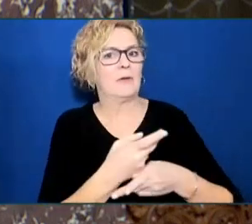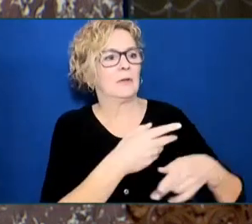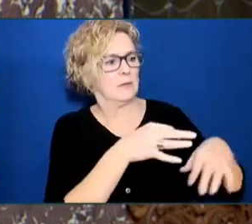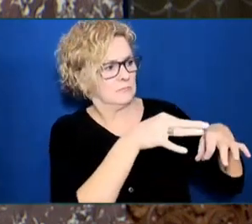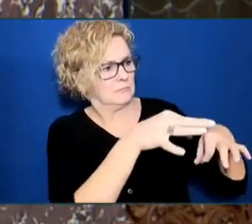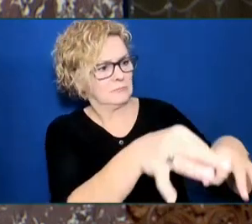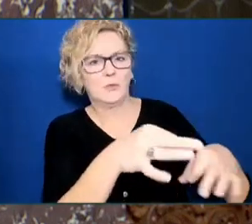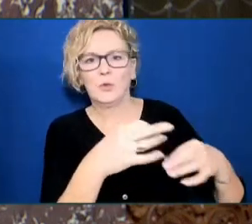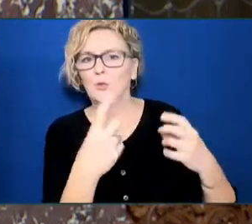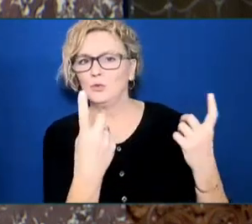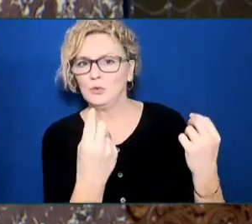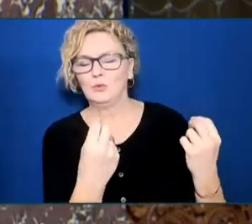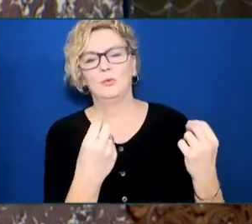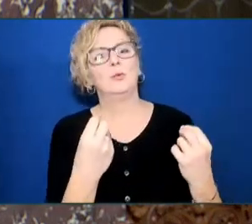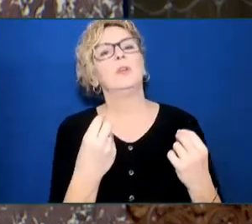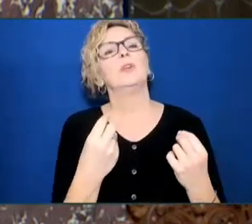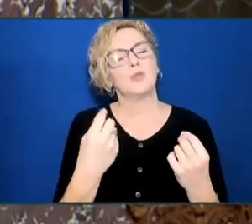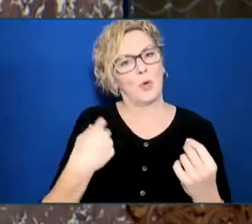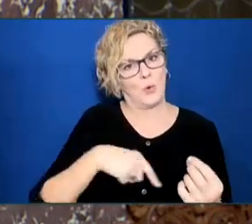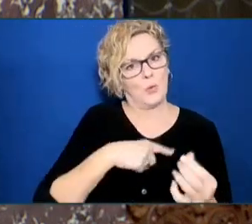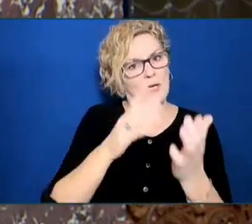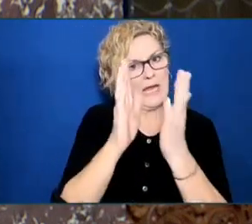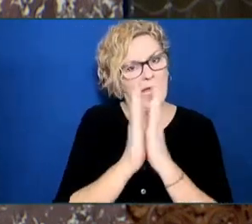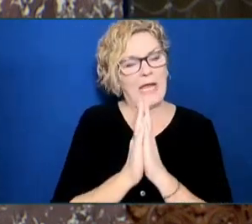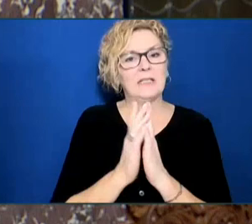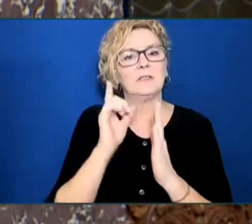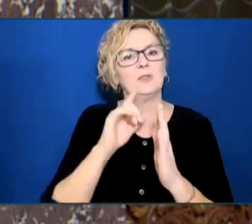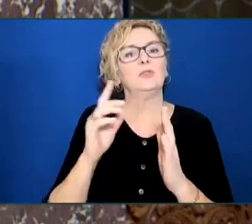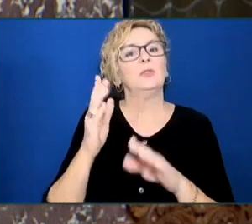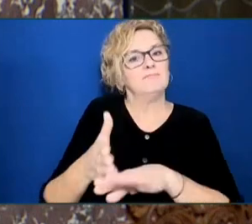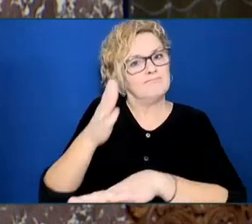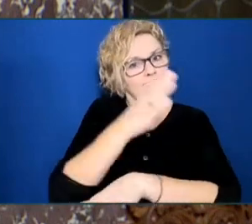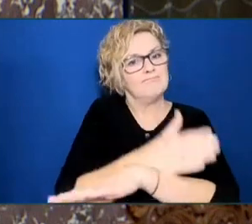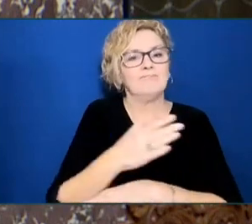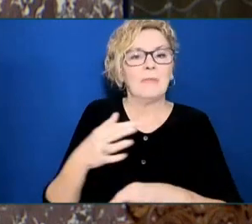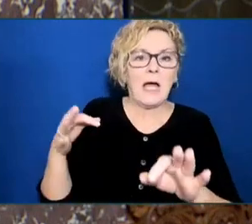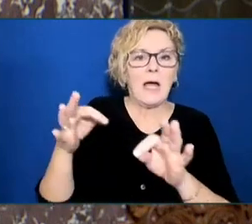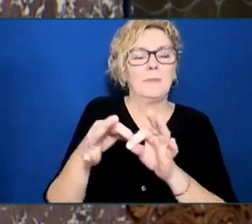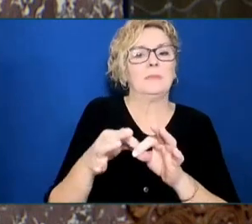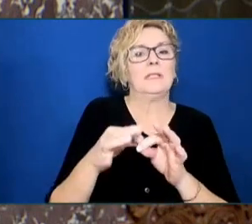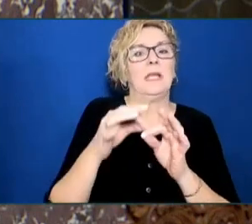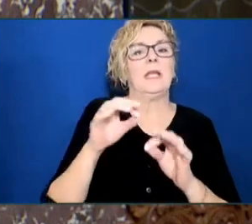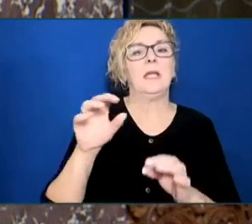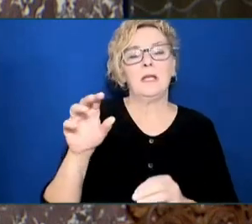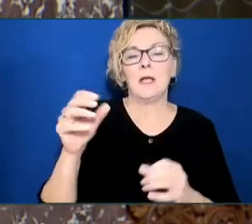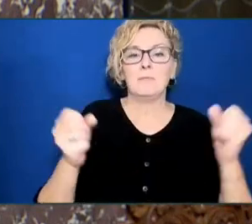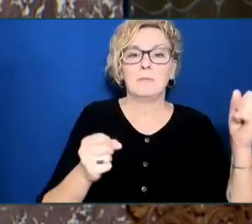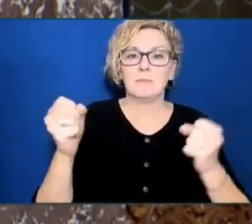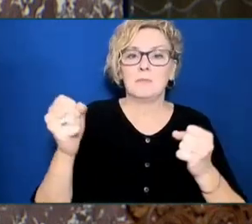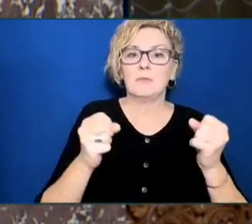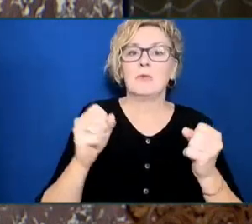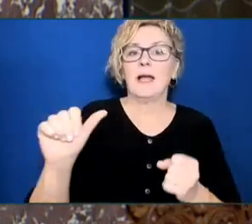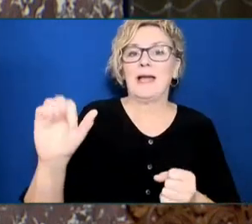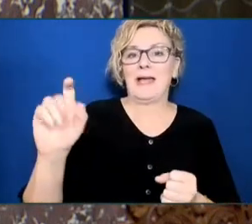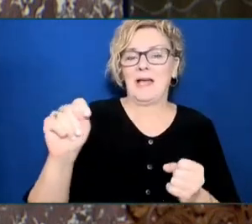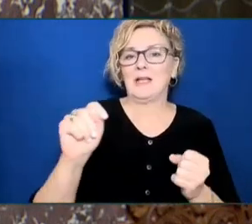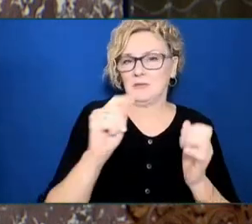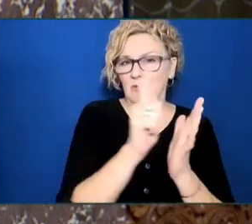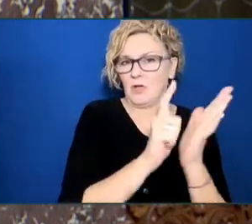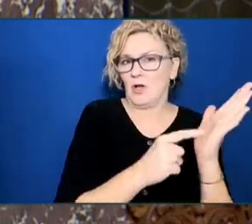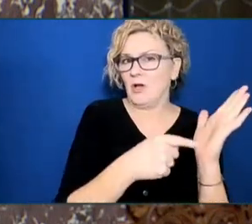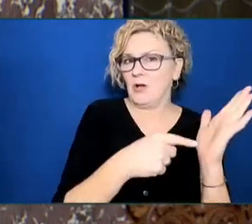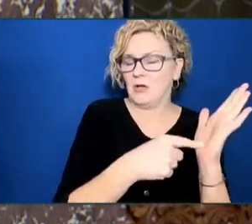asking this legislature to update the Motor Vehicle Act and implement road safety laws establishing a minimum